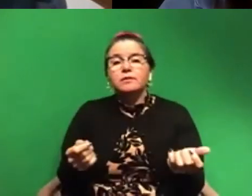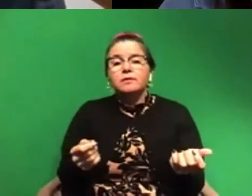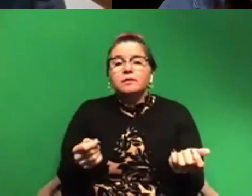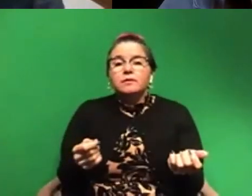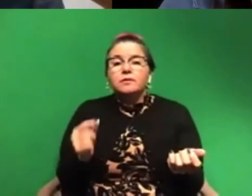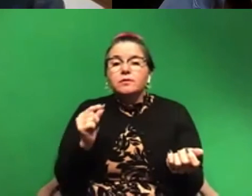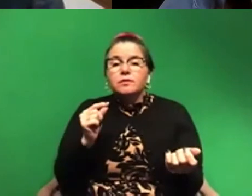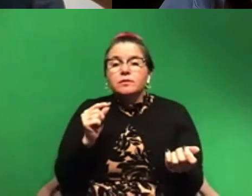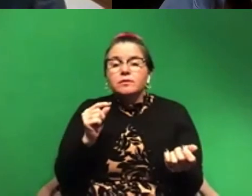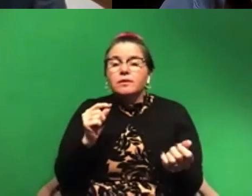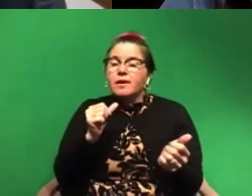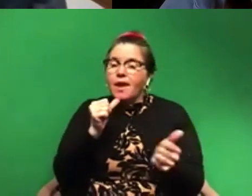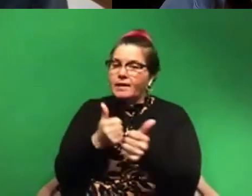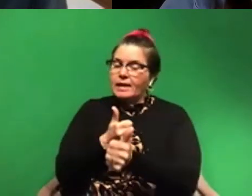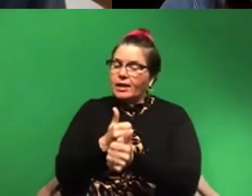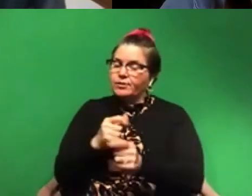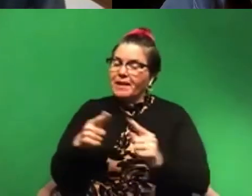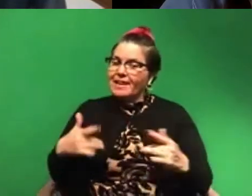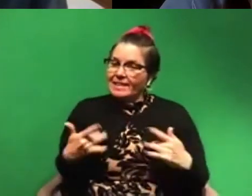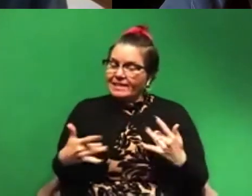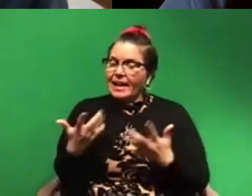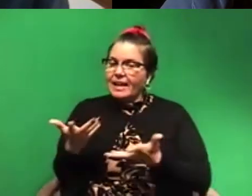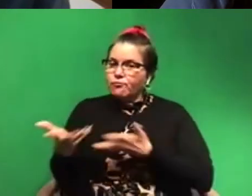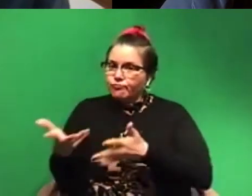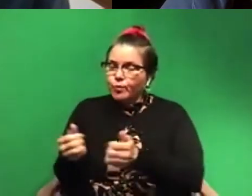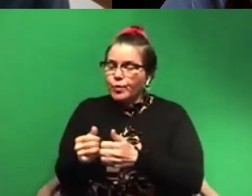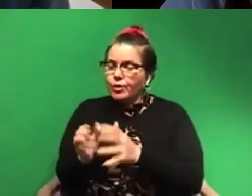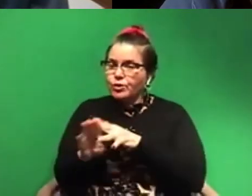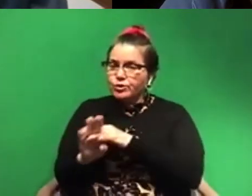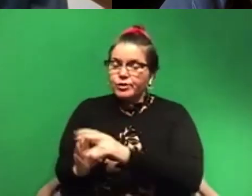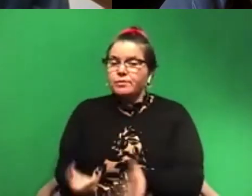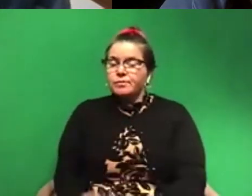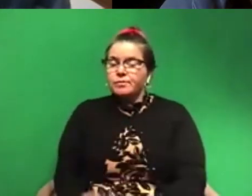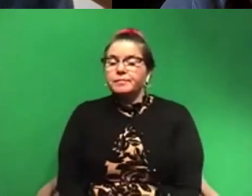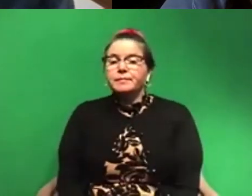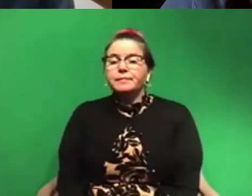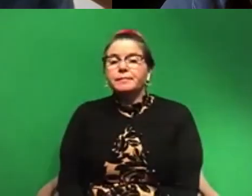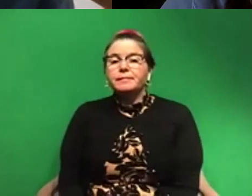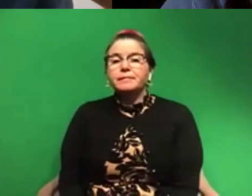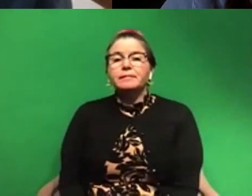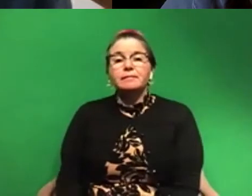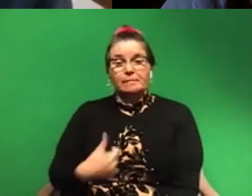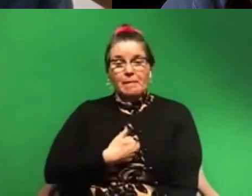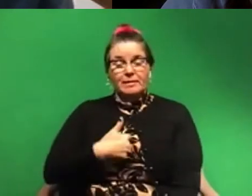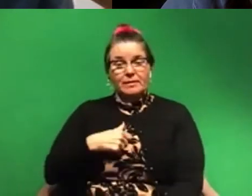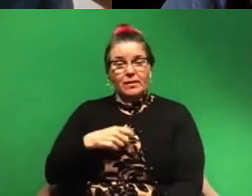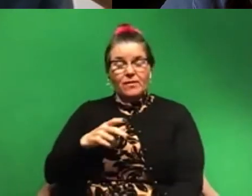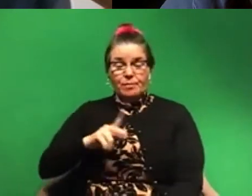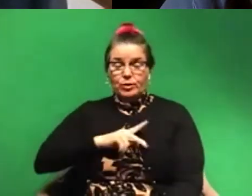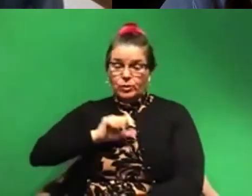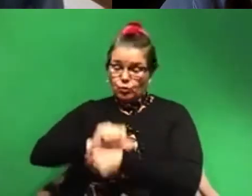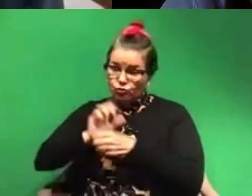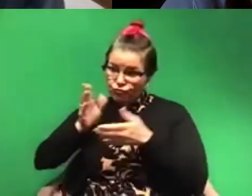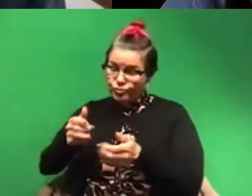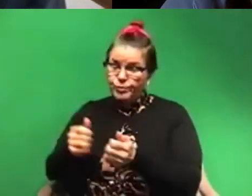non dangerous, but pretty exciting, uh, encounters with sharks. Um, but I haven't personally worked on them. There's, uh, if you're in Los